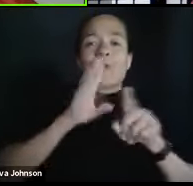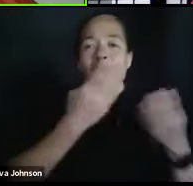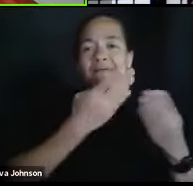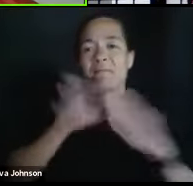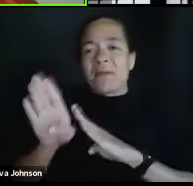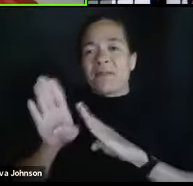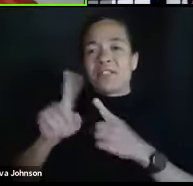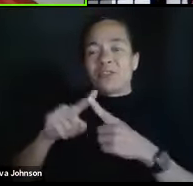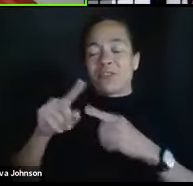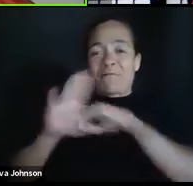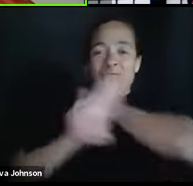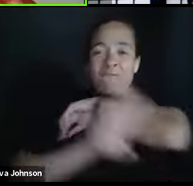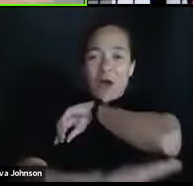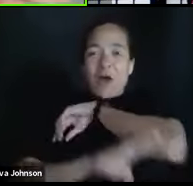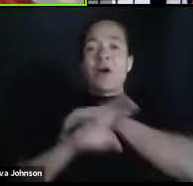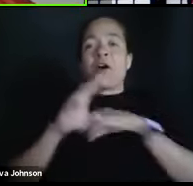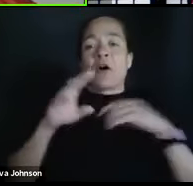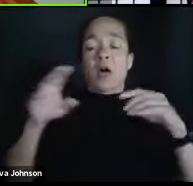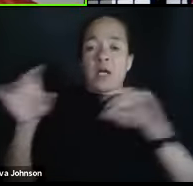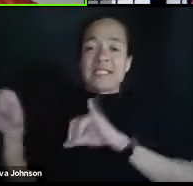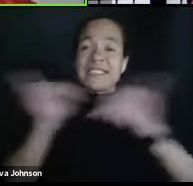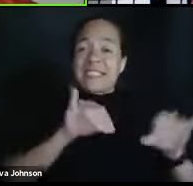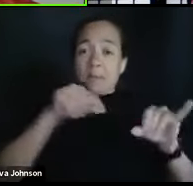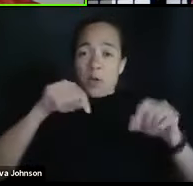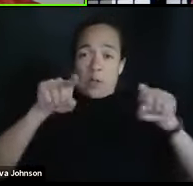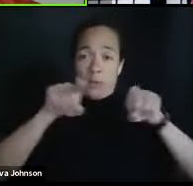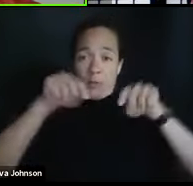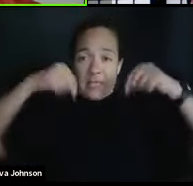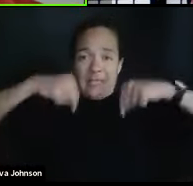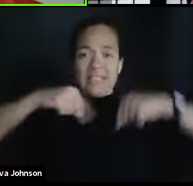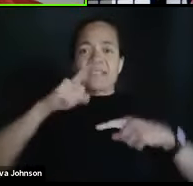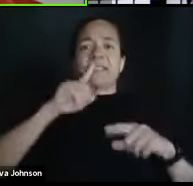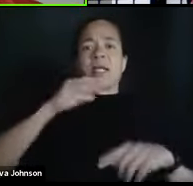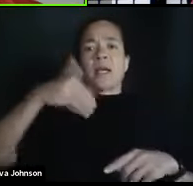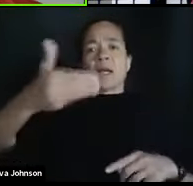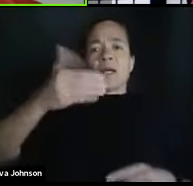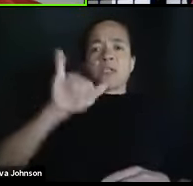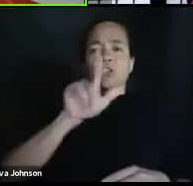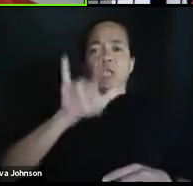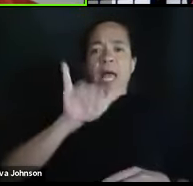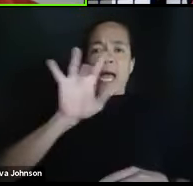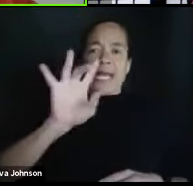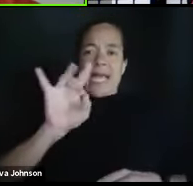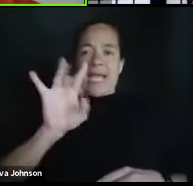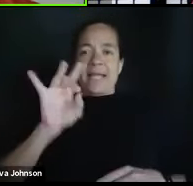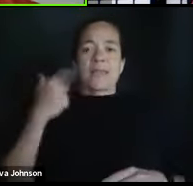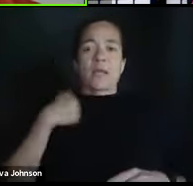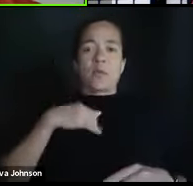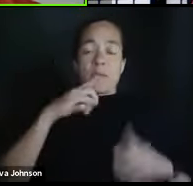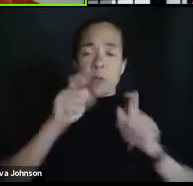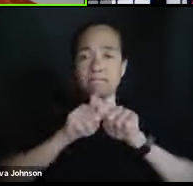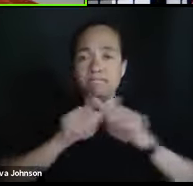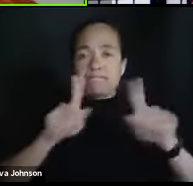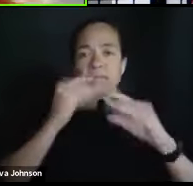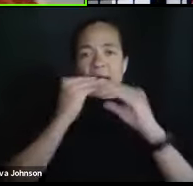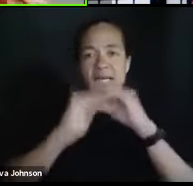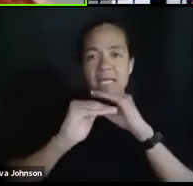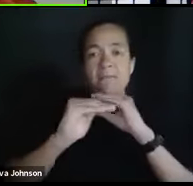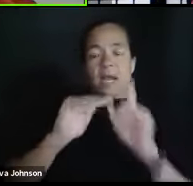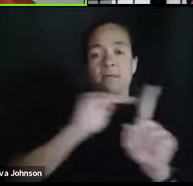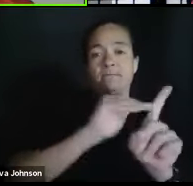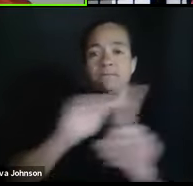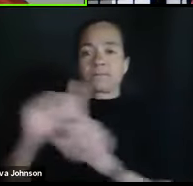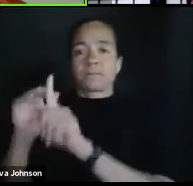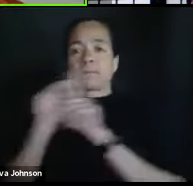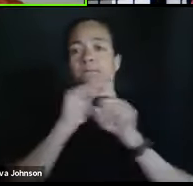similar to this, where we will answer all of your questions on July 8th, and you'll get notifications and emails about that as well. But we really want to keep